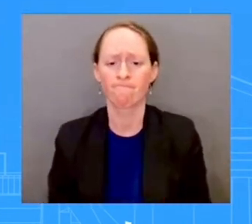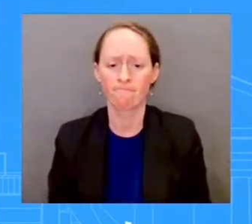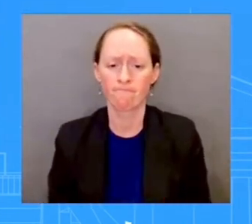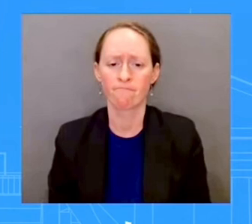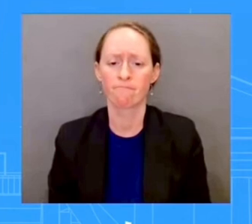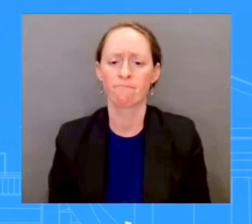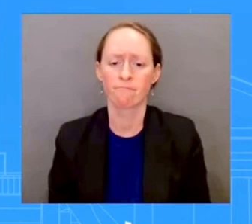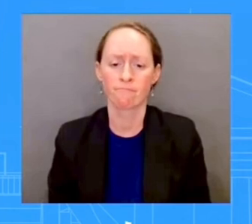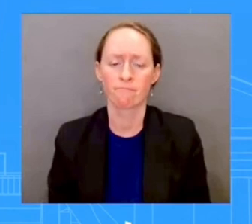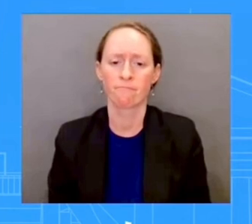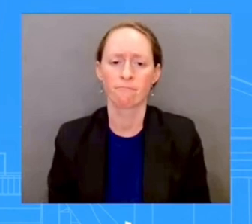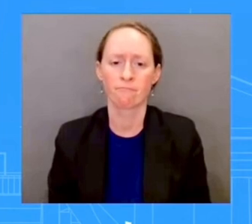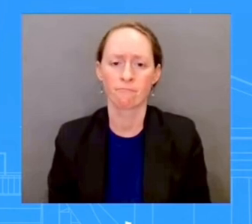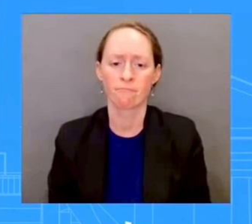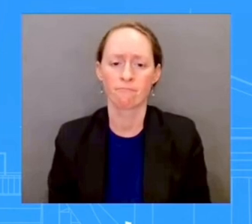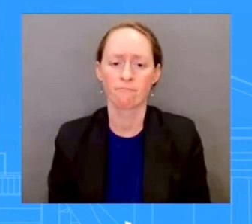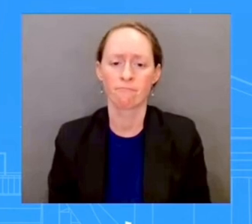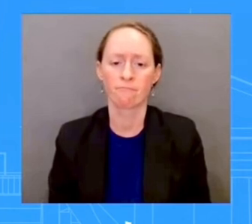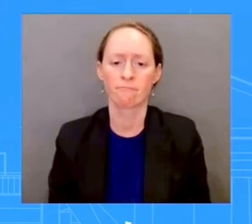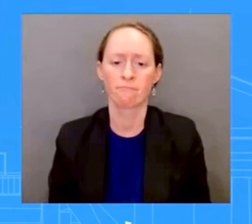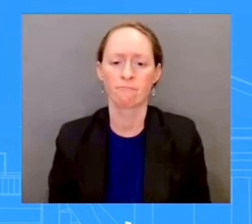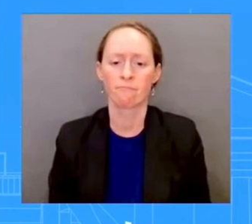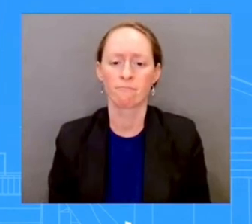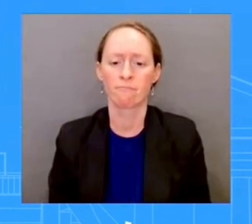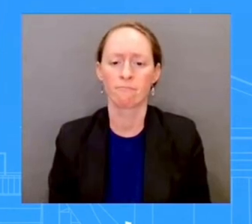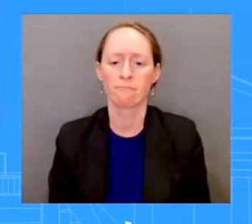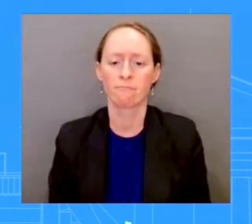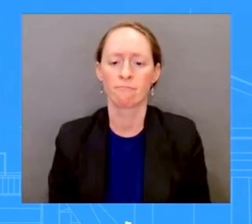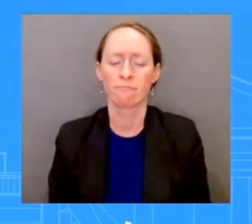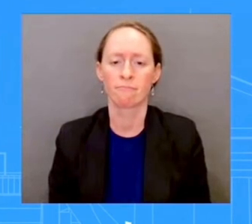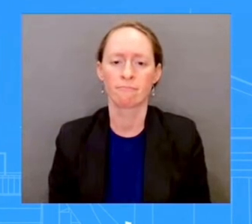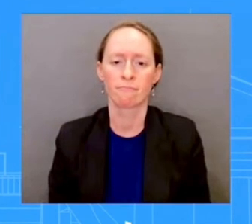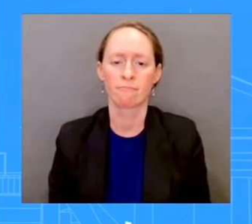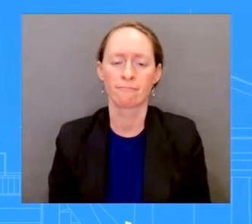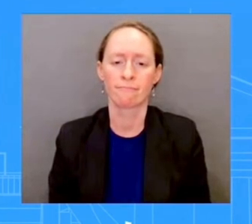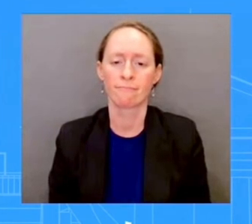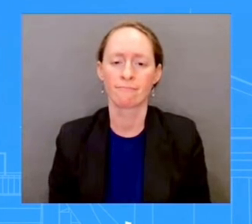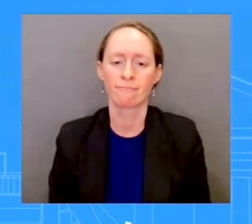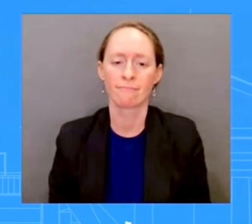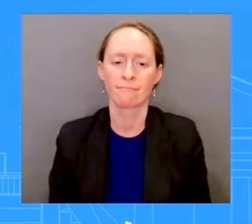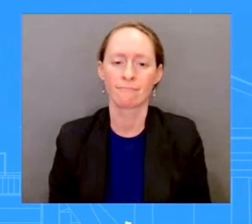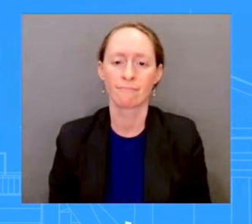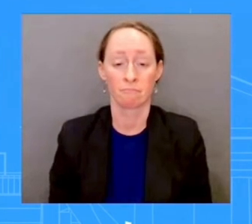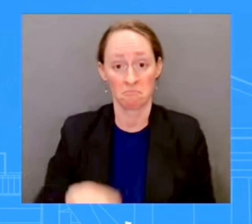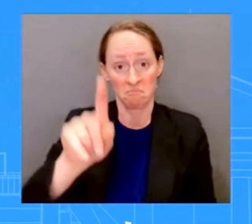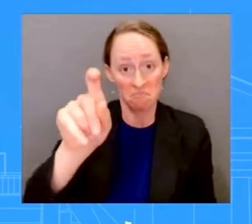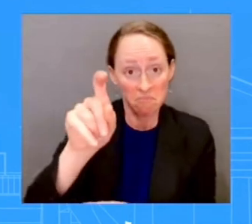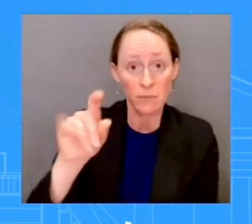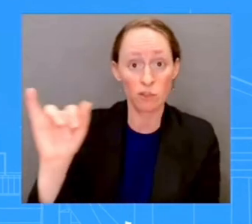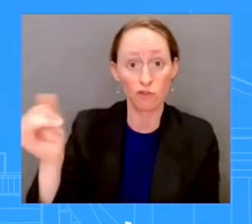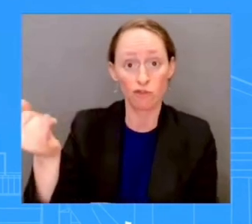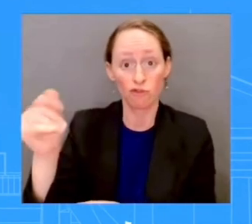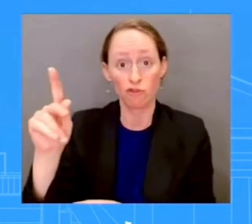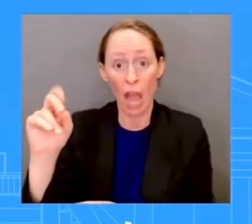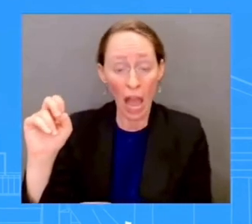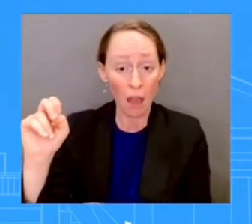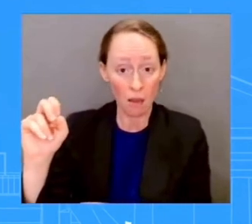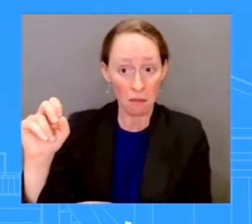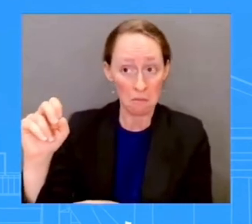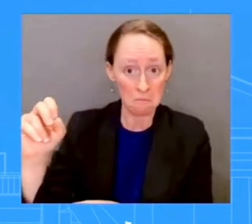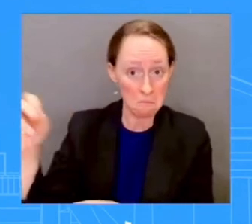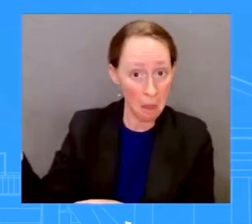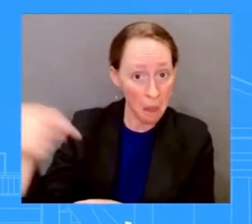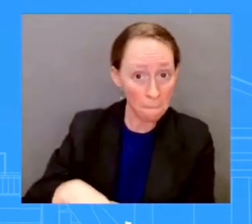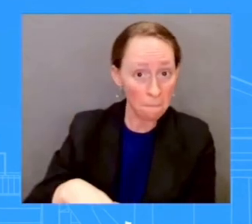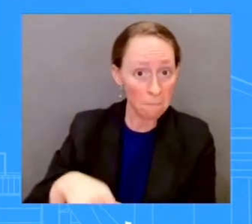Should we anticipate an on-camera briefing with Jake or someone about the trip beforehand? Yes, you can anticipate. As we normally do, Ed, that is